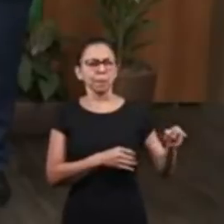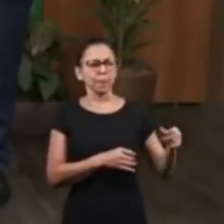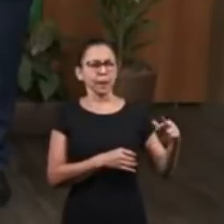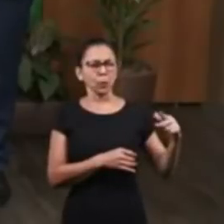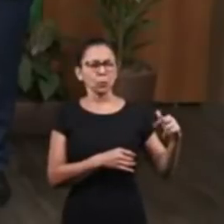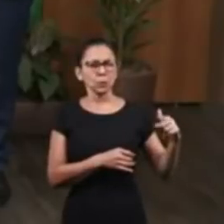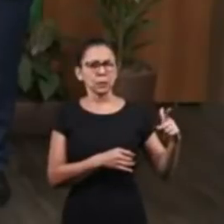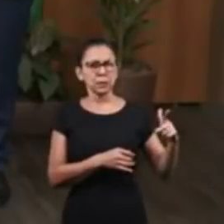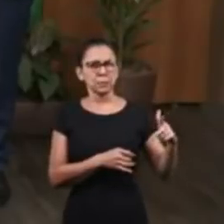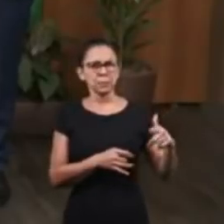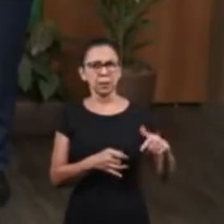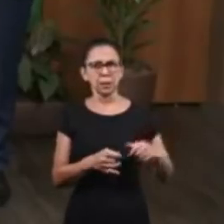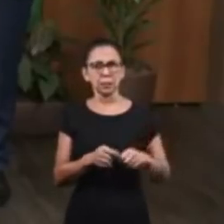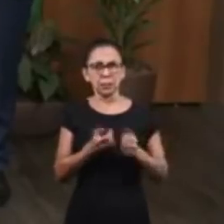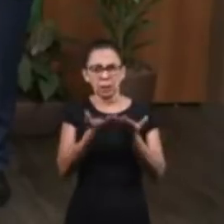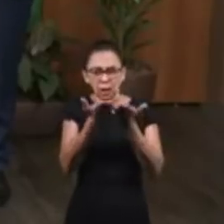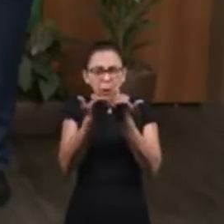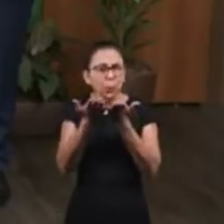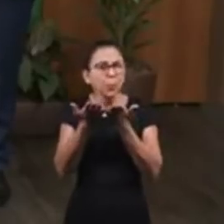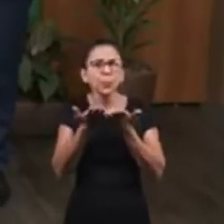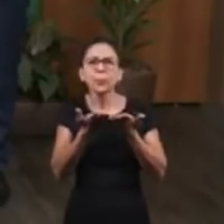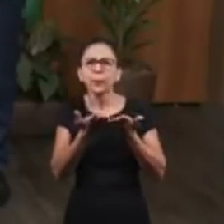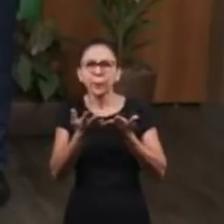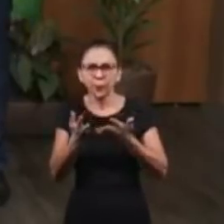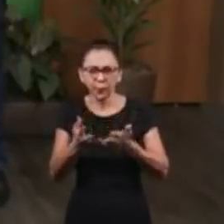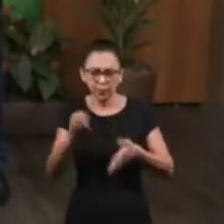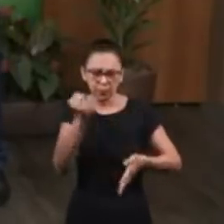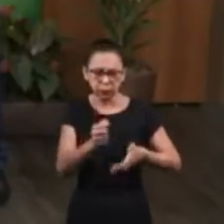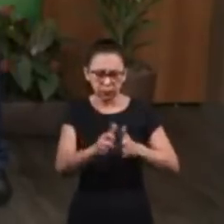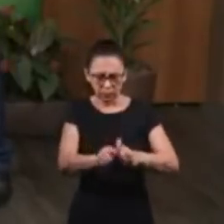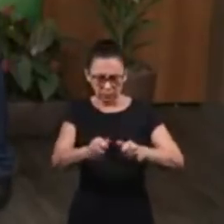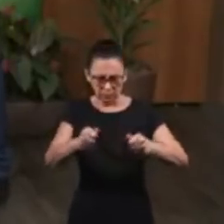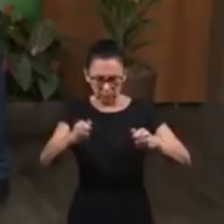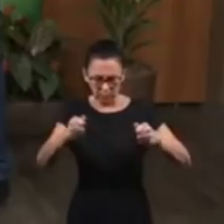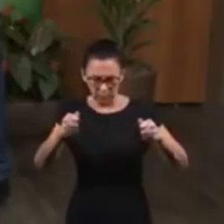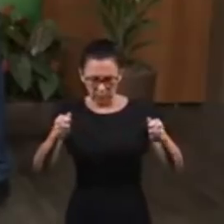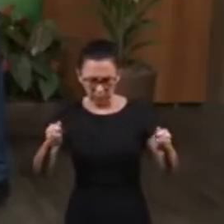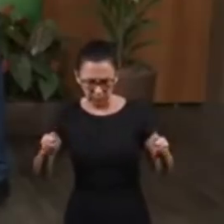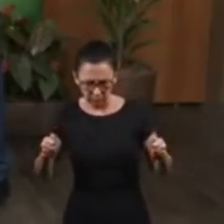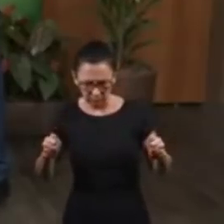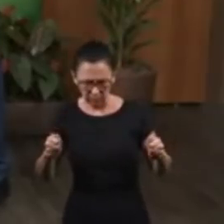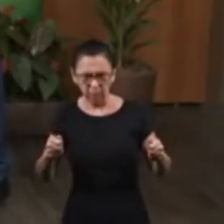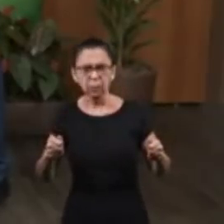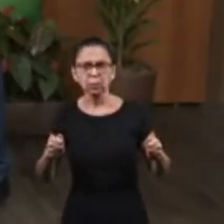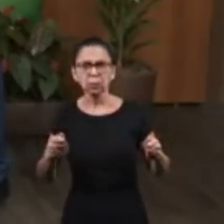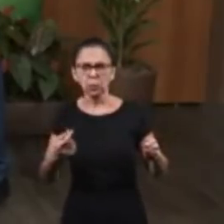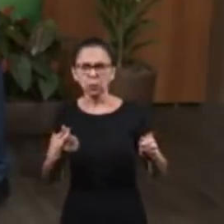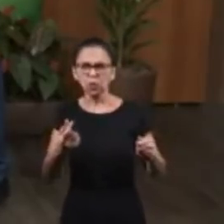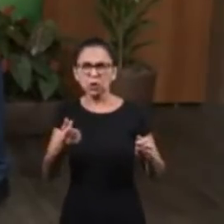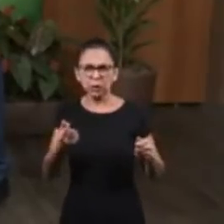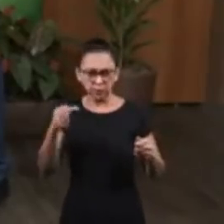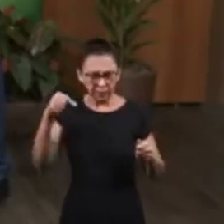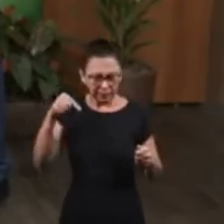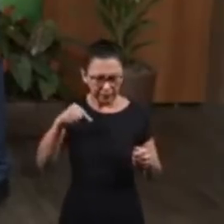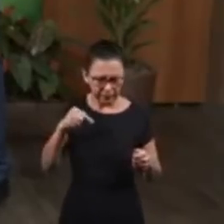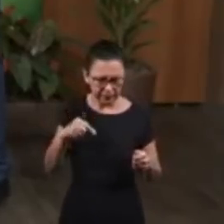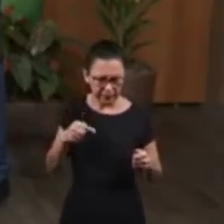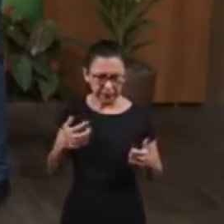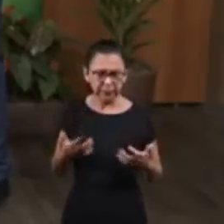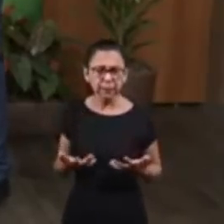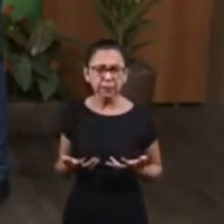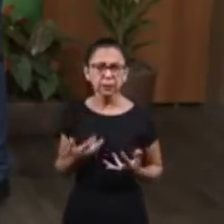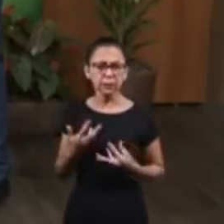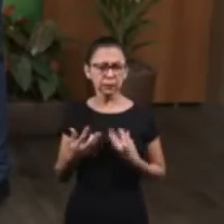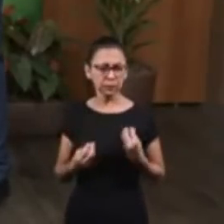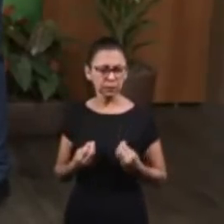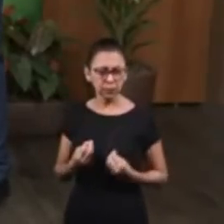On their way back home, one of his brothers realized that the money was in their bags and they could not